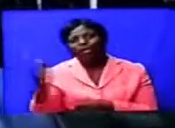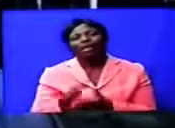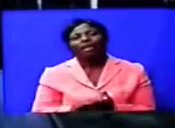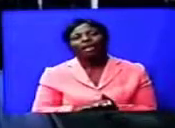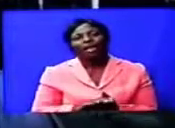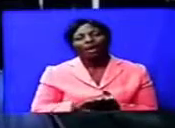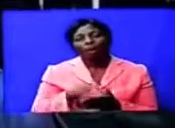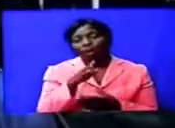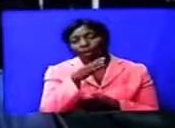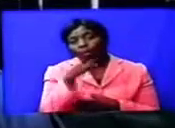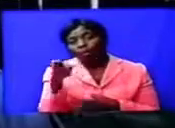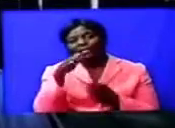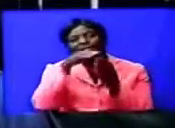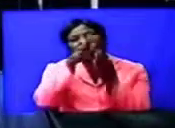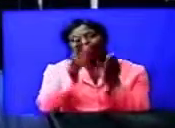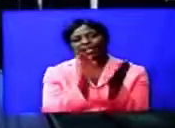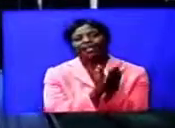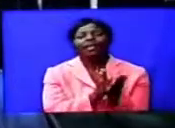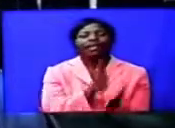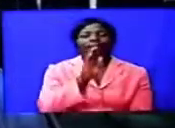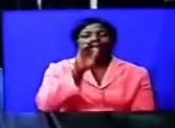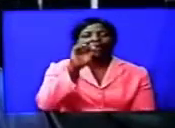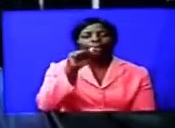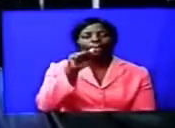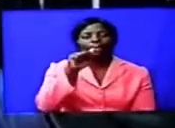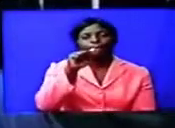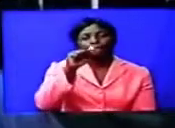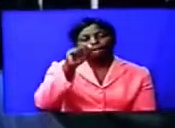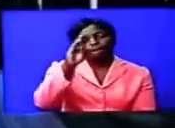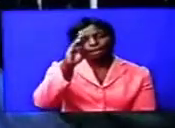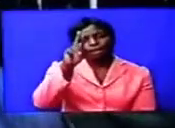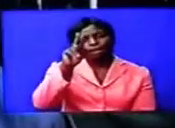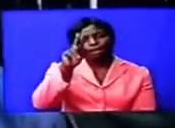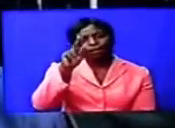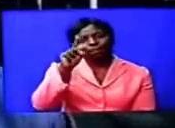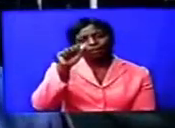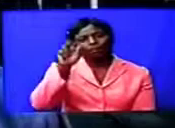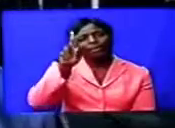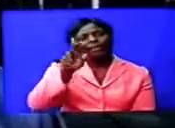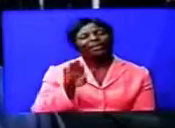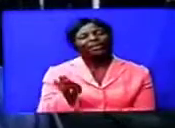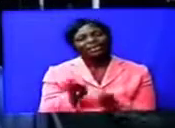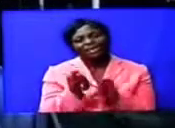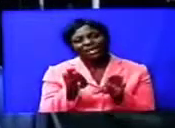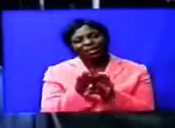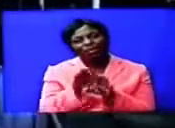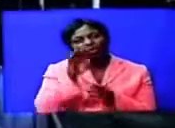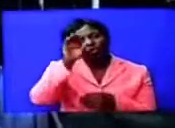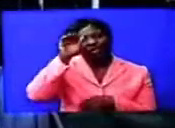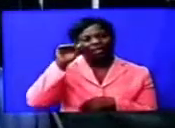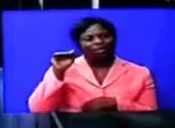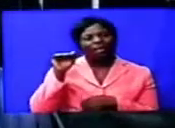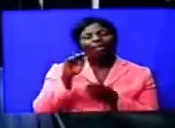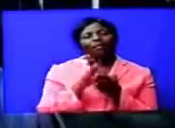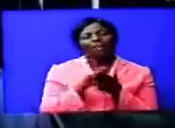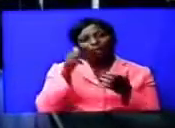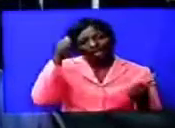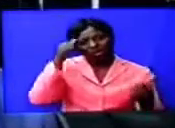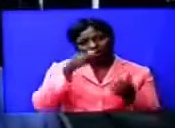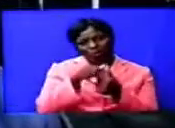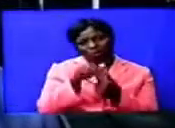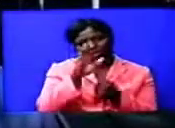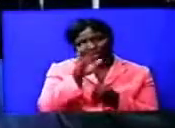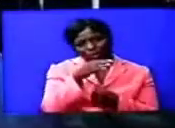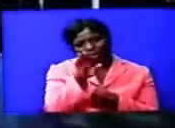Traore, Rukia Traore, even Babamal, or in Zimbabwe, somebody like, or even